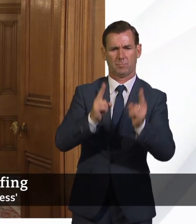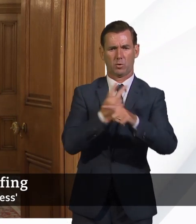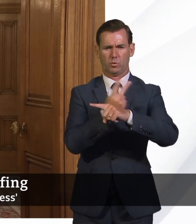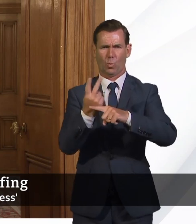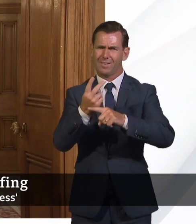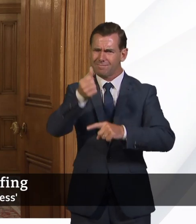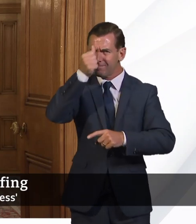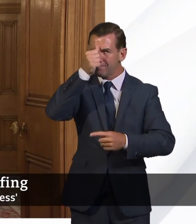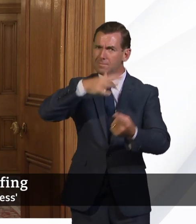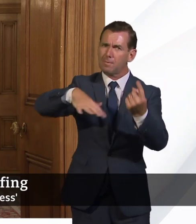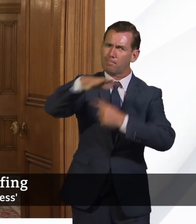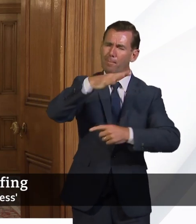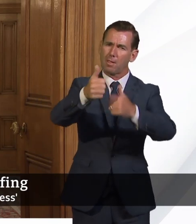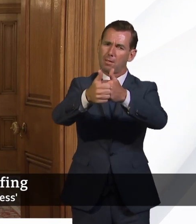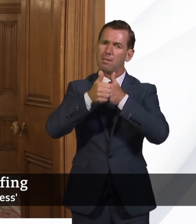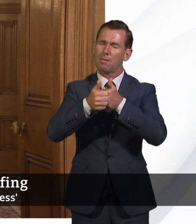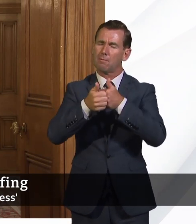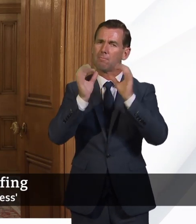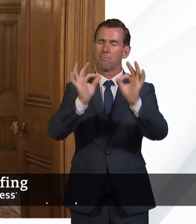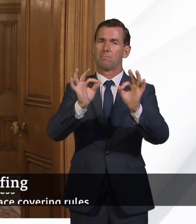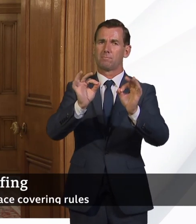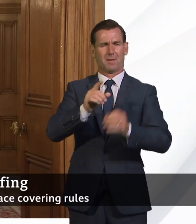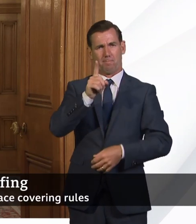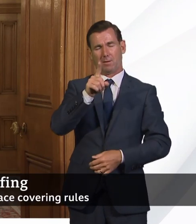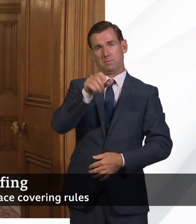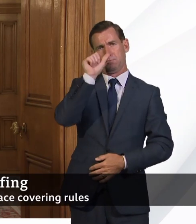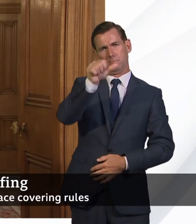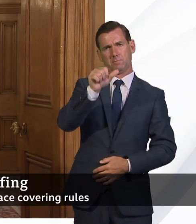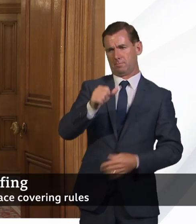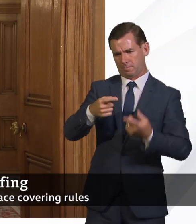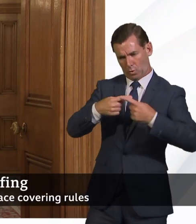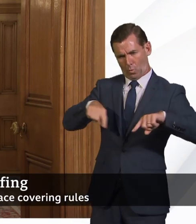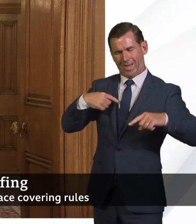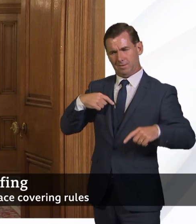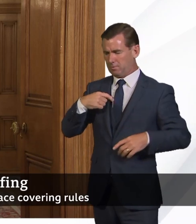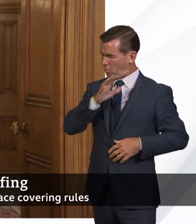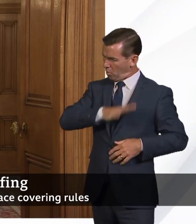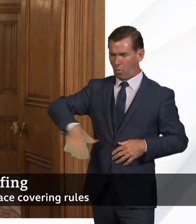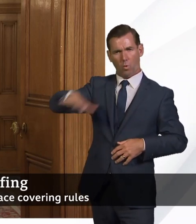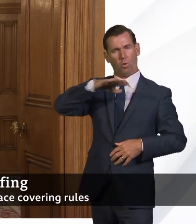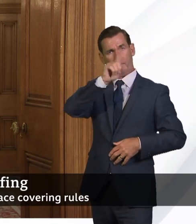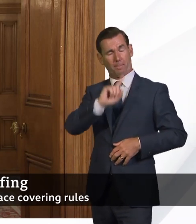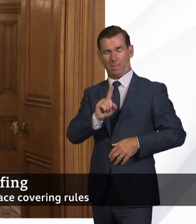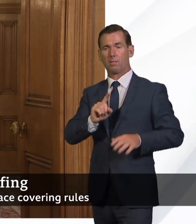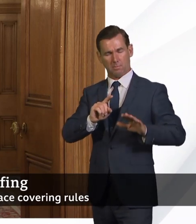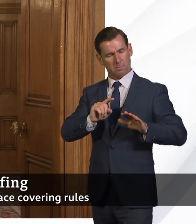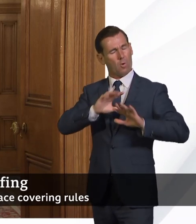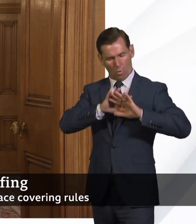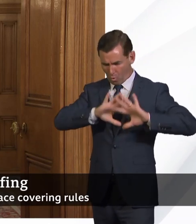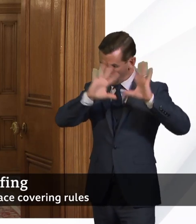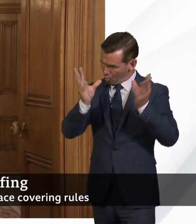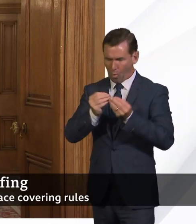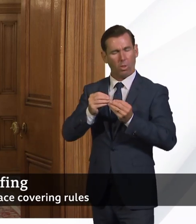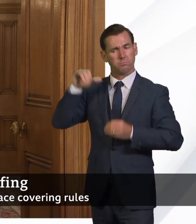support. But you're absolutely right. We've always said it would come in as a blanket thing initially. And that's what happened. And that we would look at